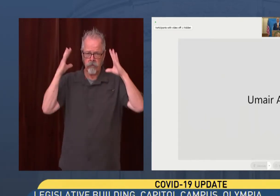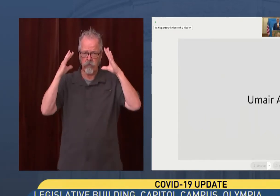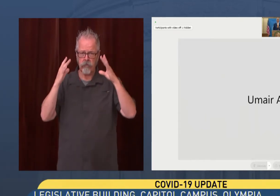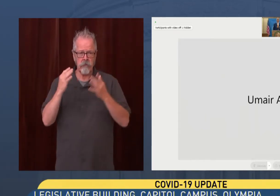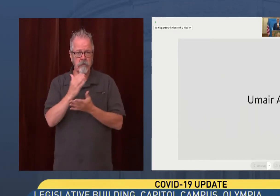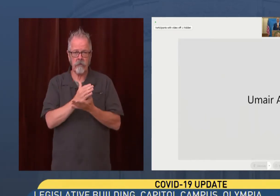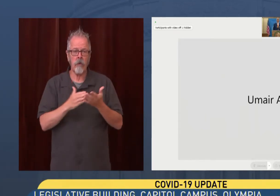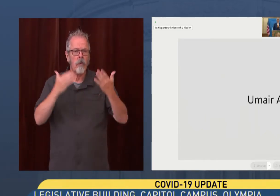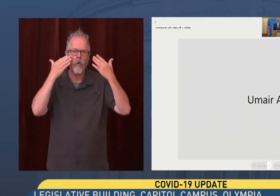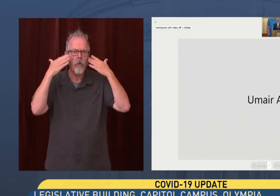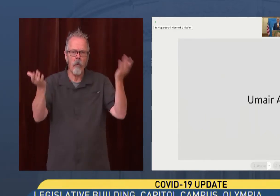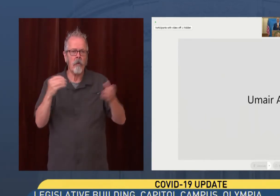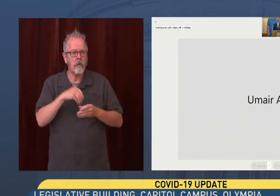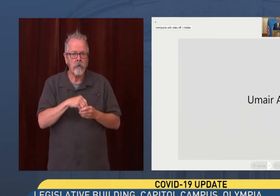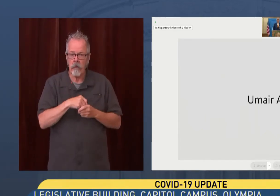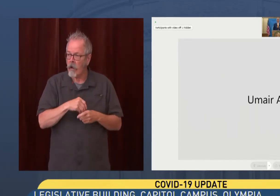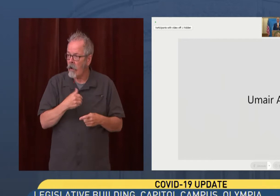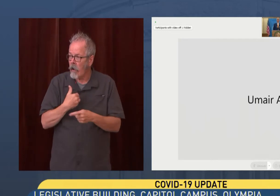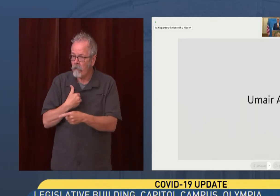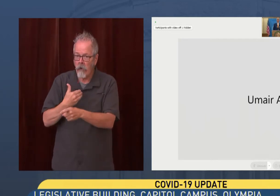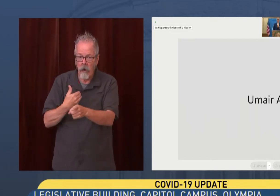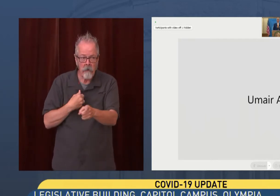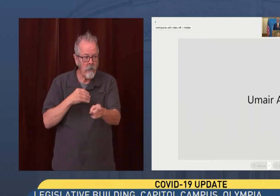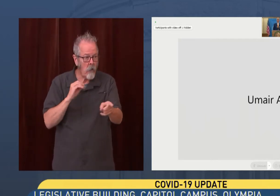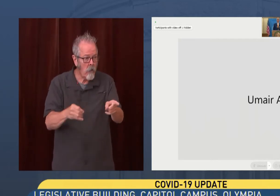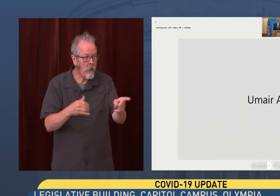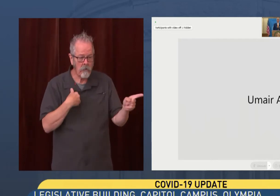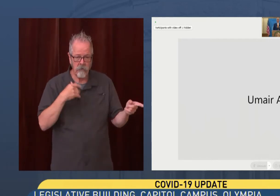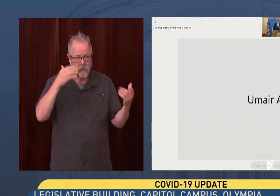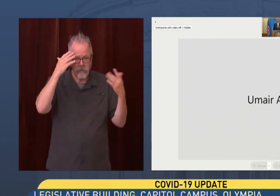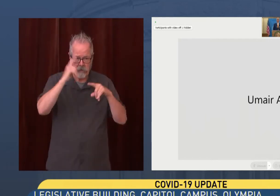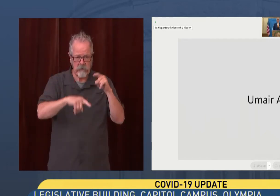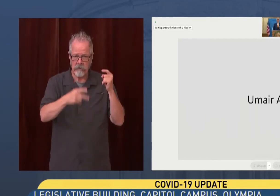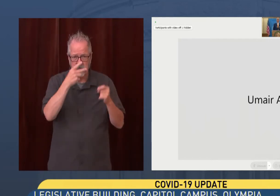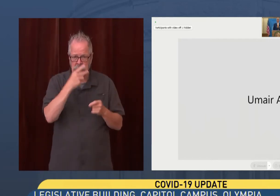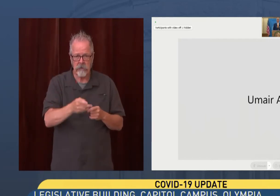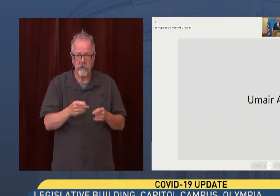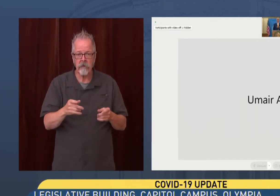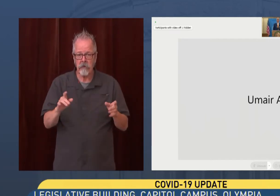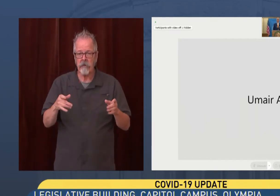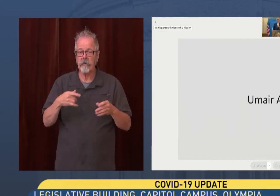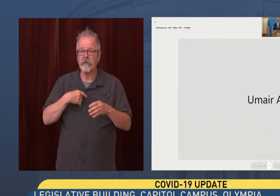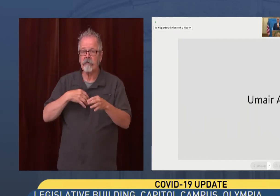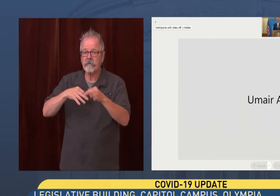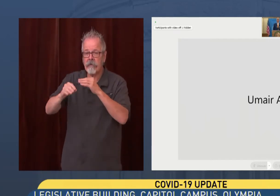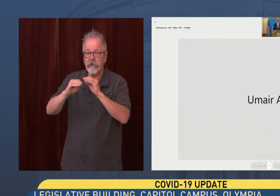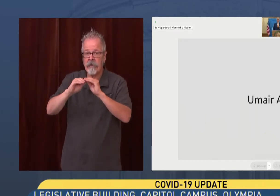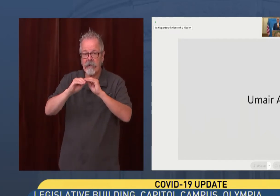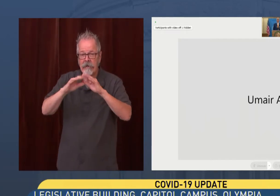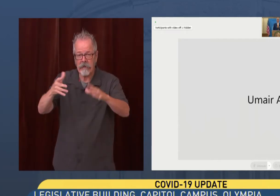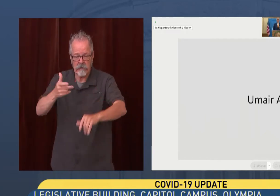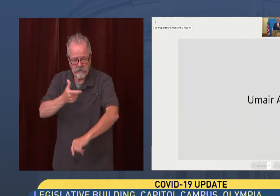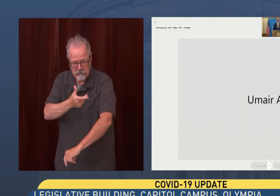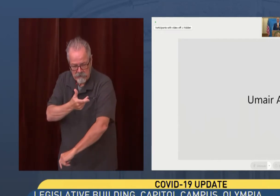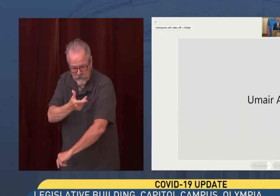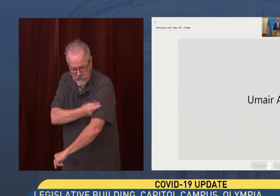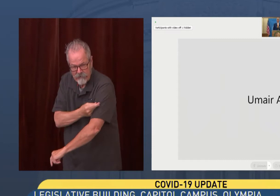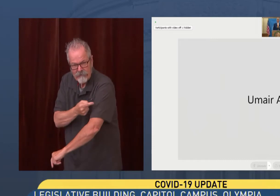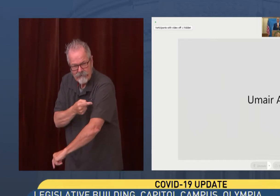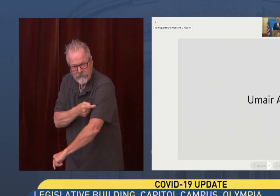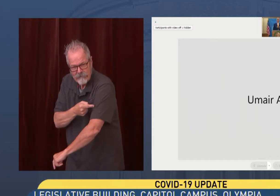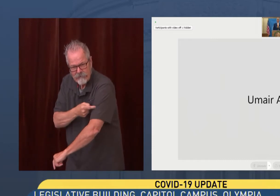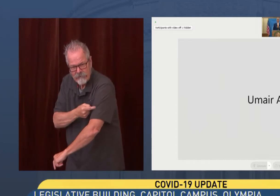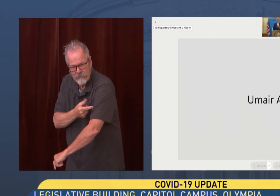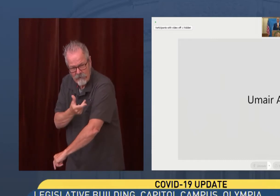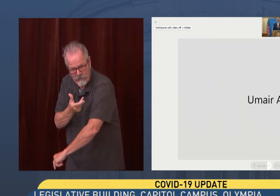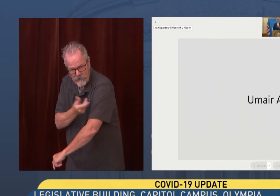space. Those who are vaccinated, let me be very clear, are largely driving this increase in transmission across both